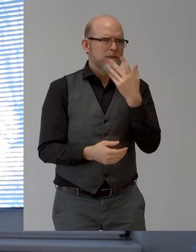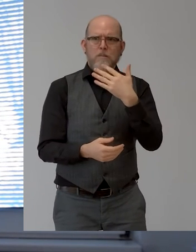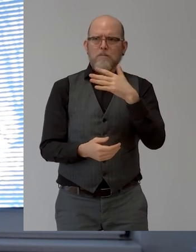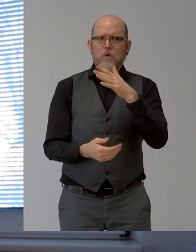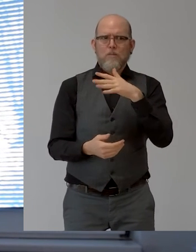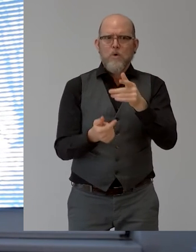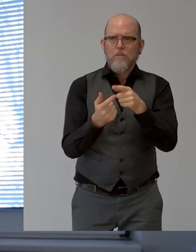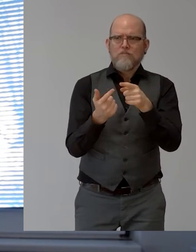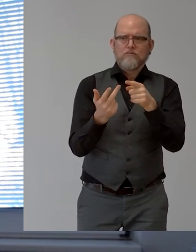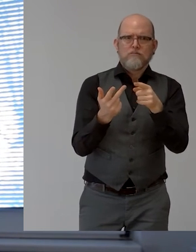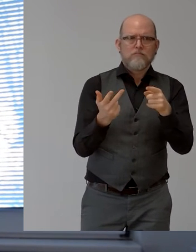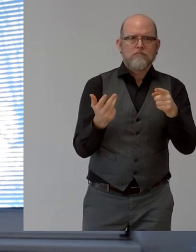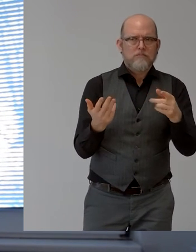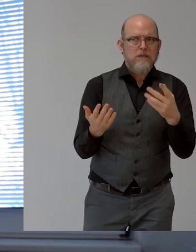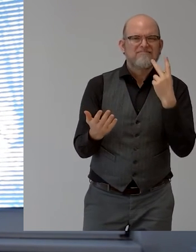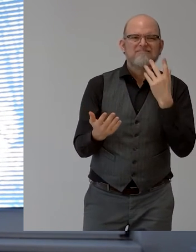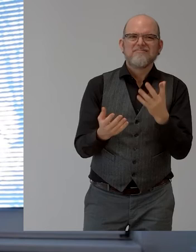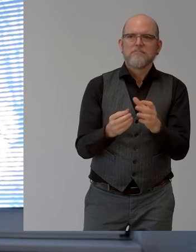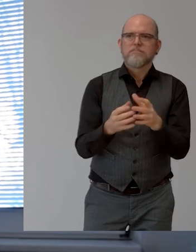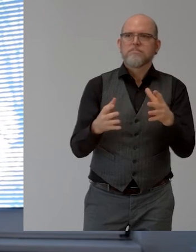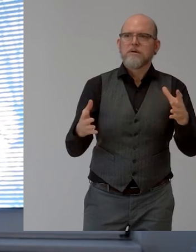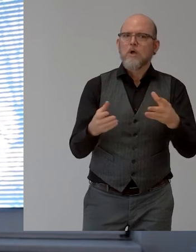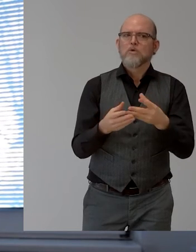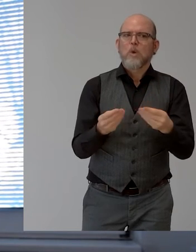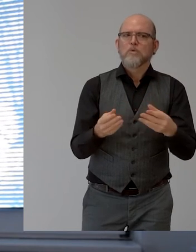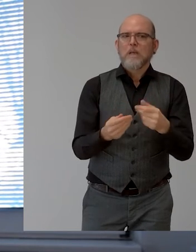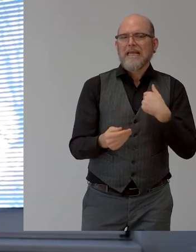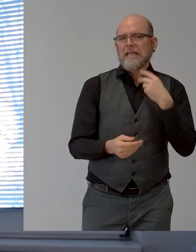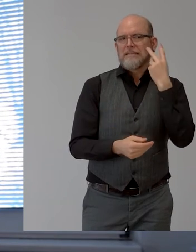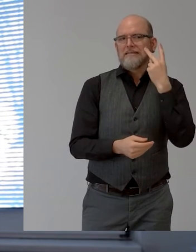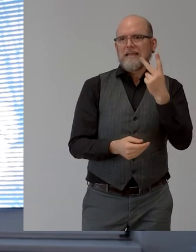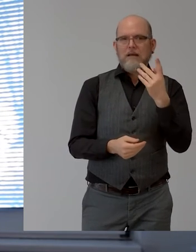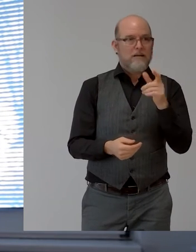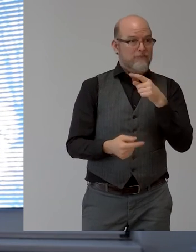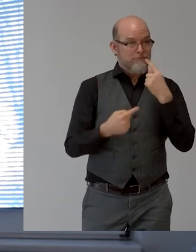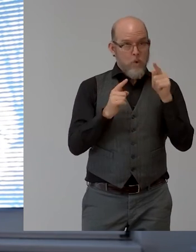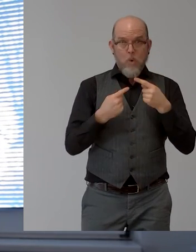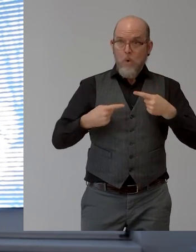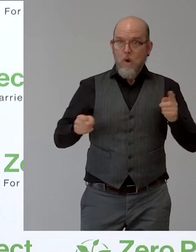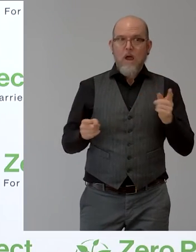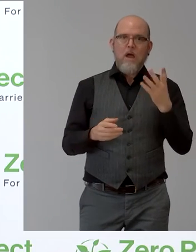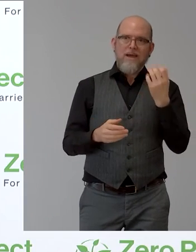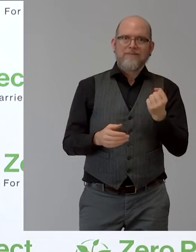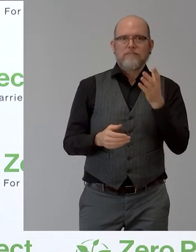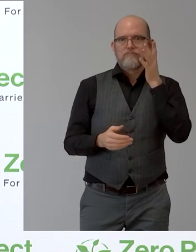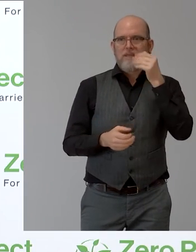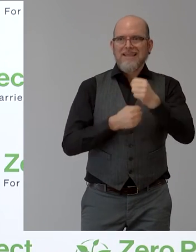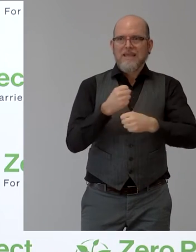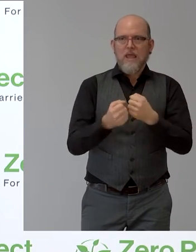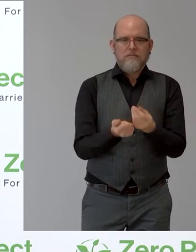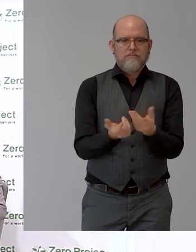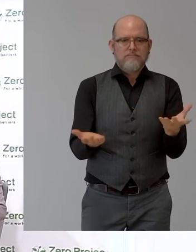you know, happen more often. And I think there's really much potential here to be looked at in the coming years. Thank you, Shadi. Samira, please.